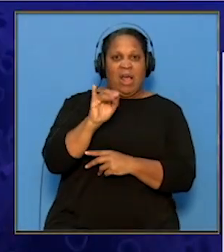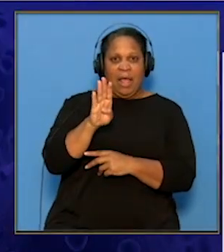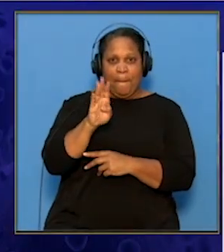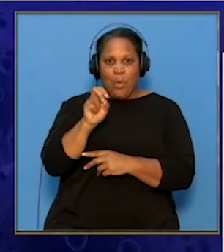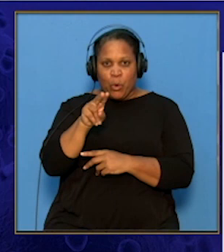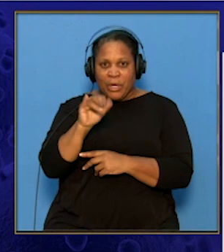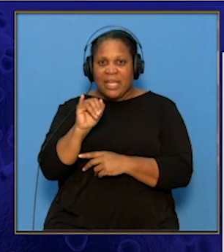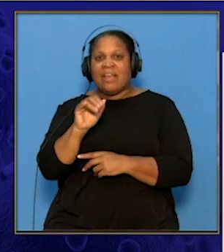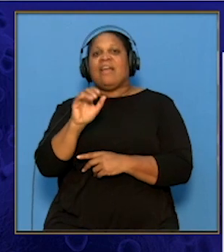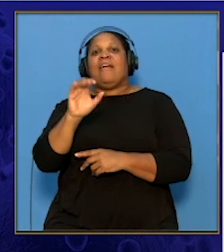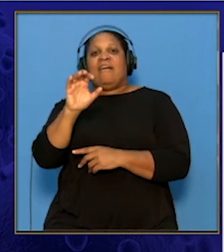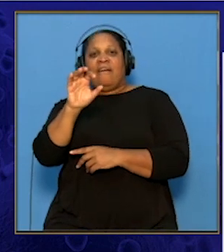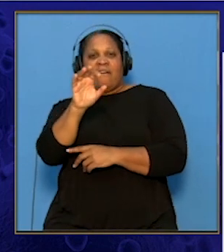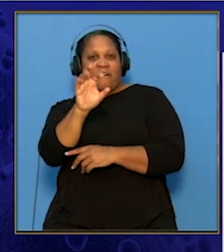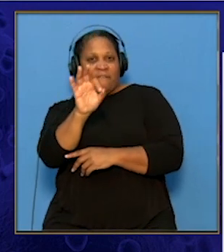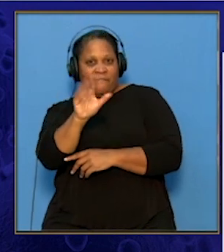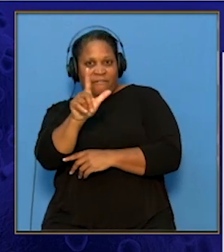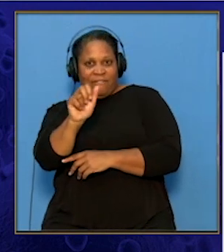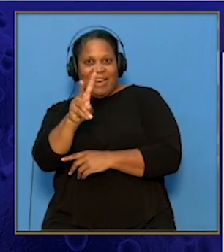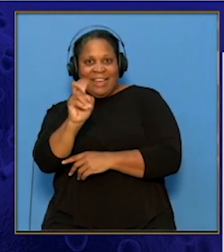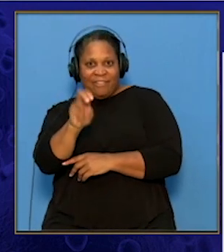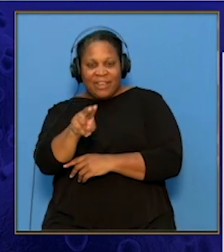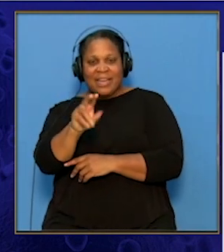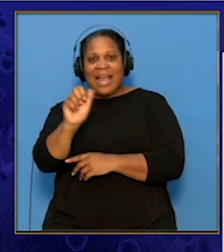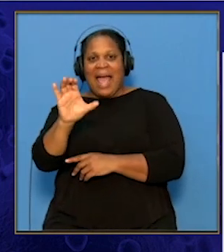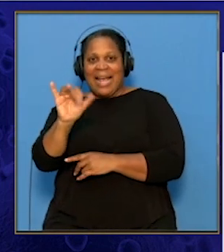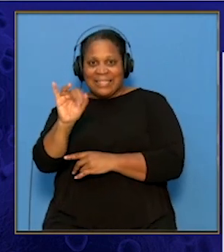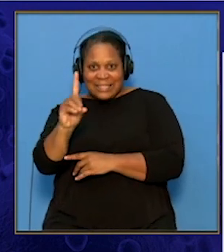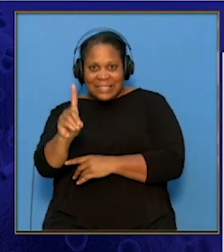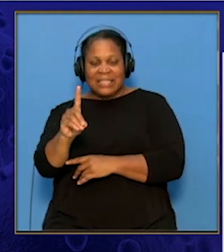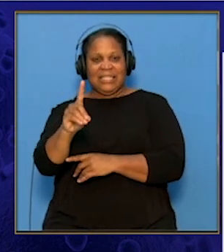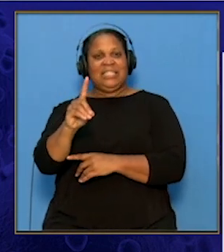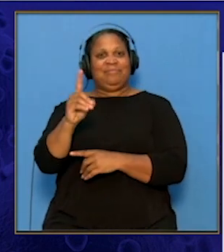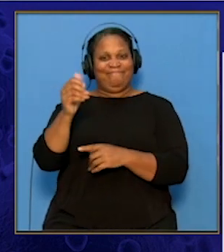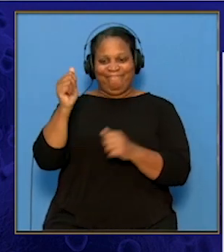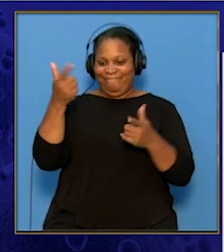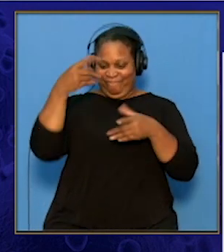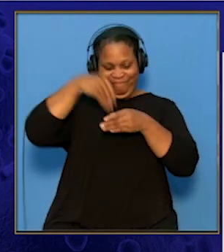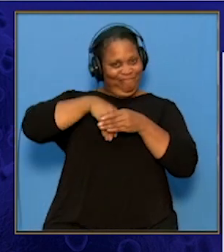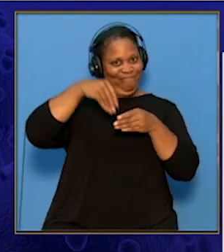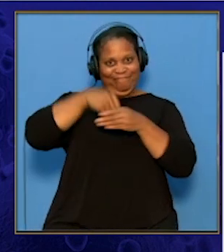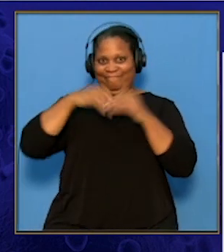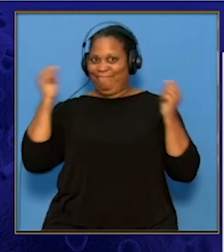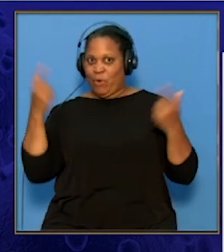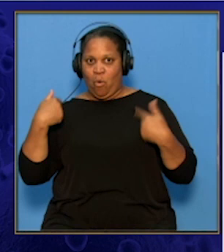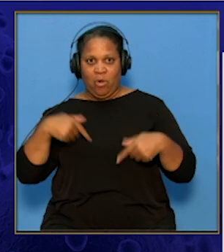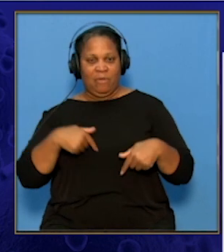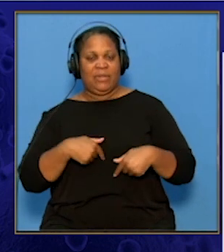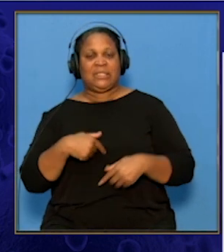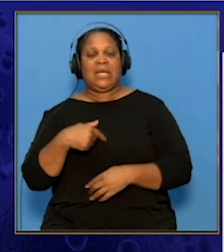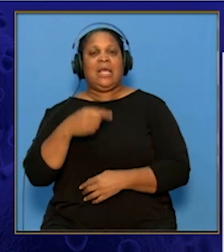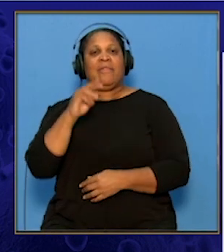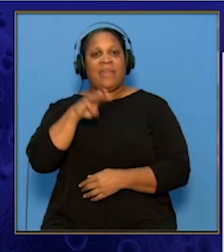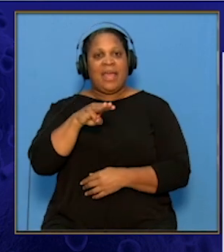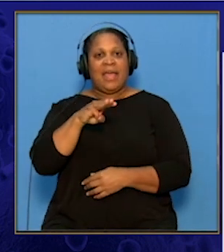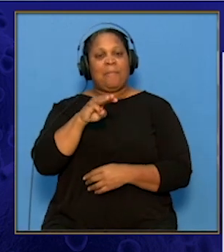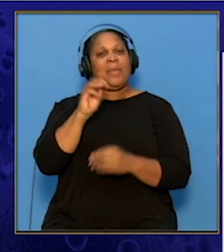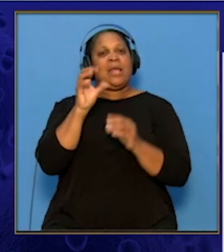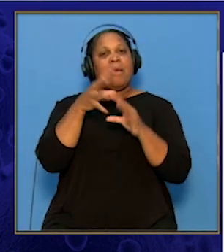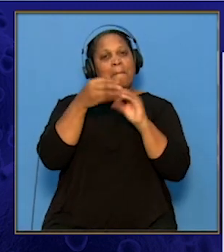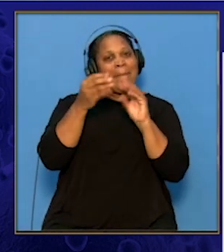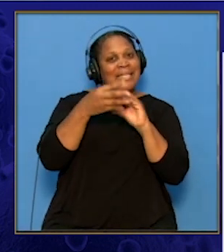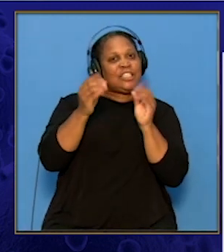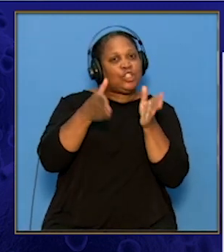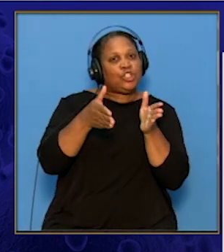that is naturally occurring in all of our bodies. The M in mRNA stands for messenger and